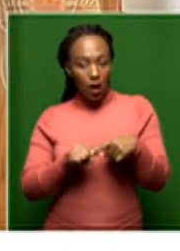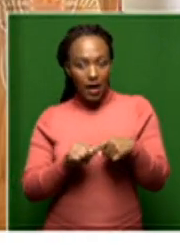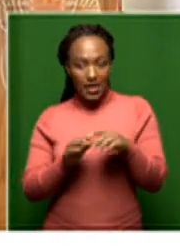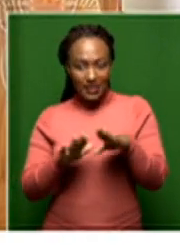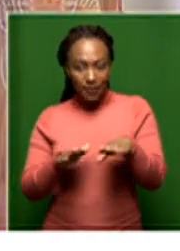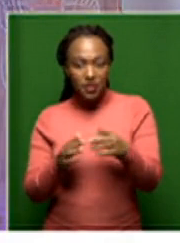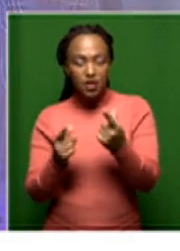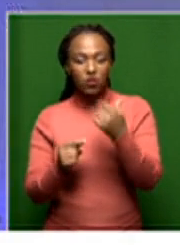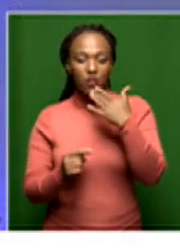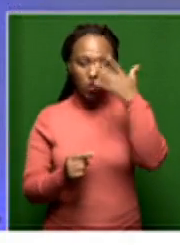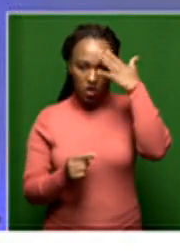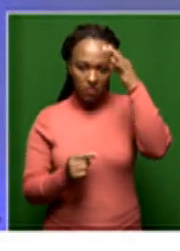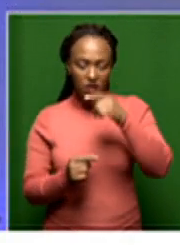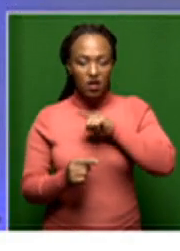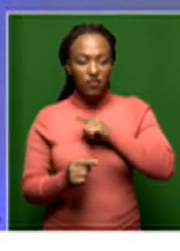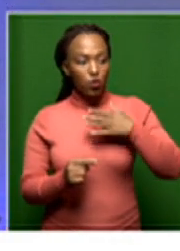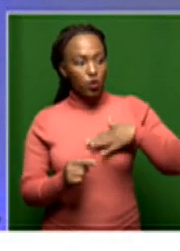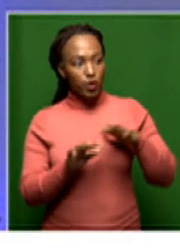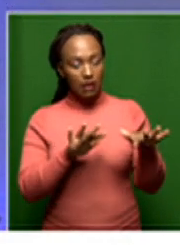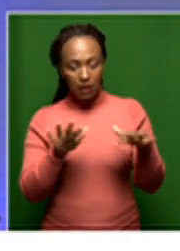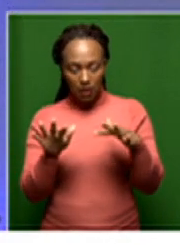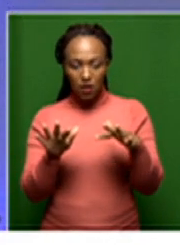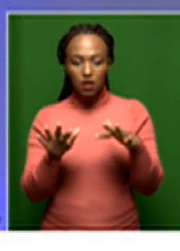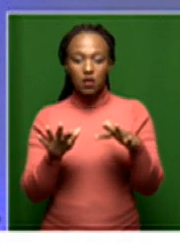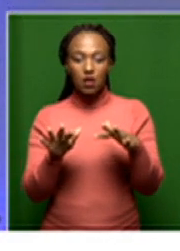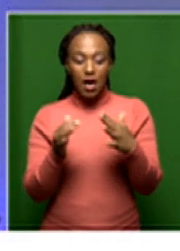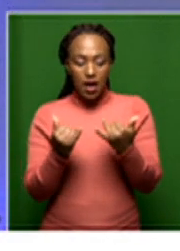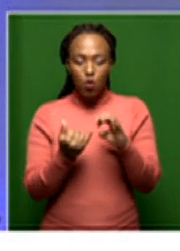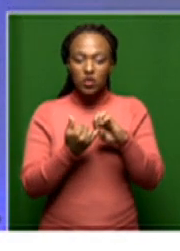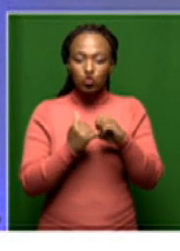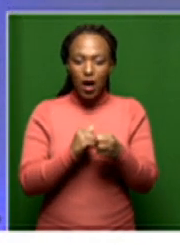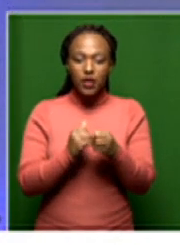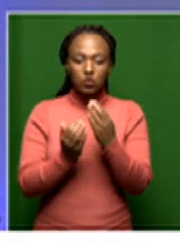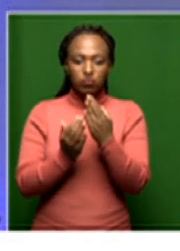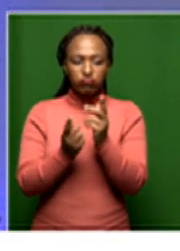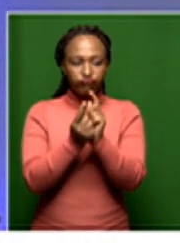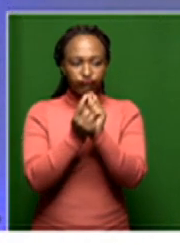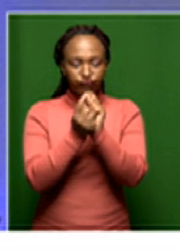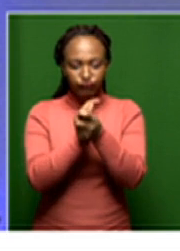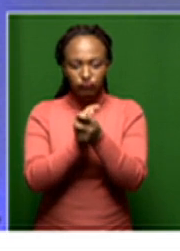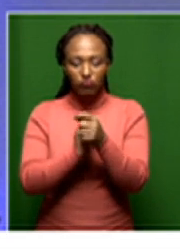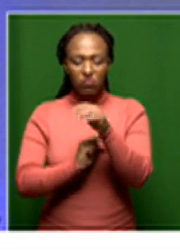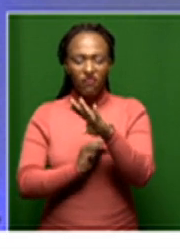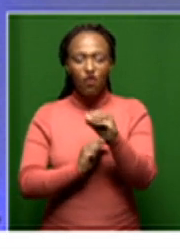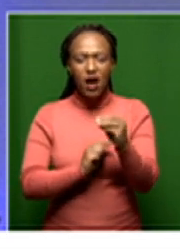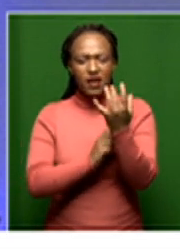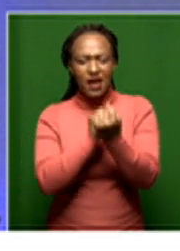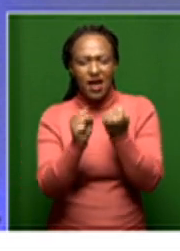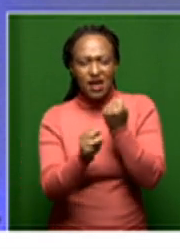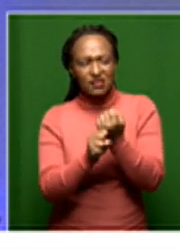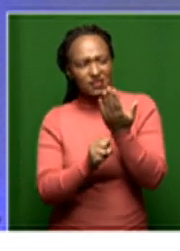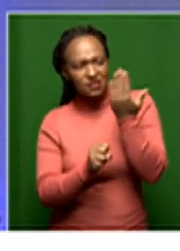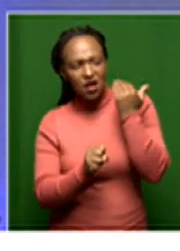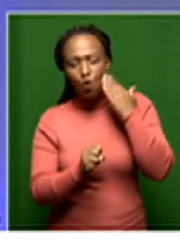But if one takes into account that we are dealing with trying to undo 400 years of colonial